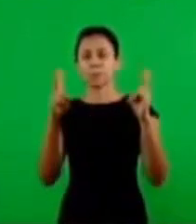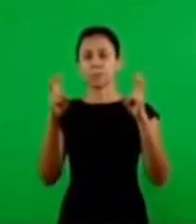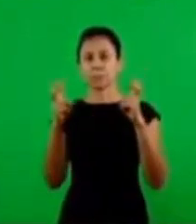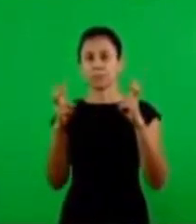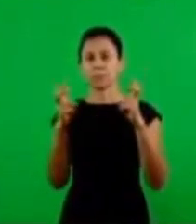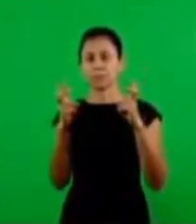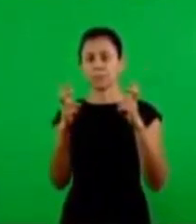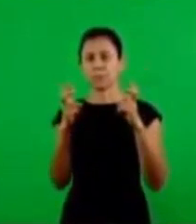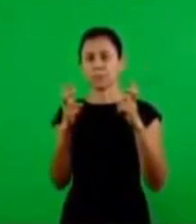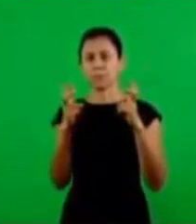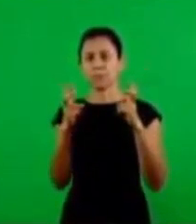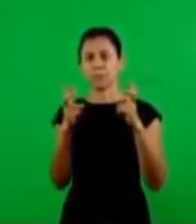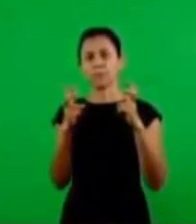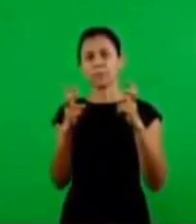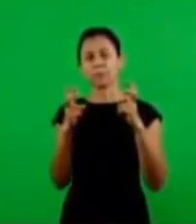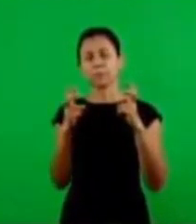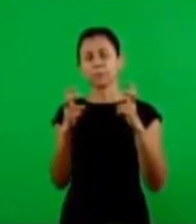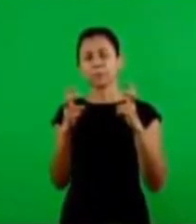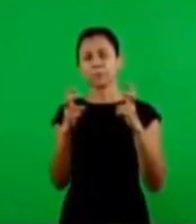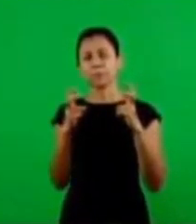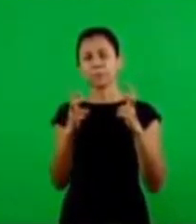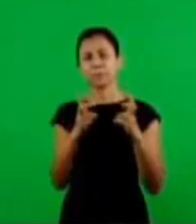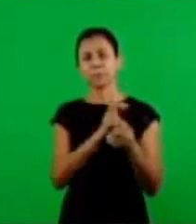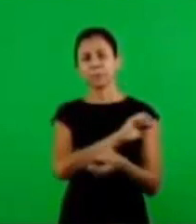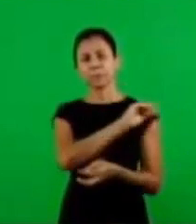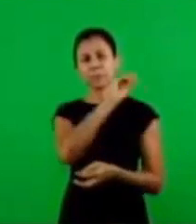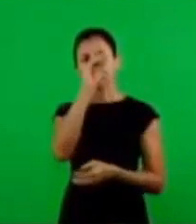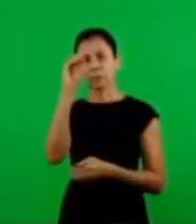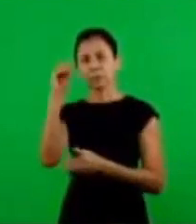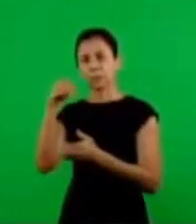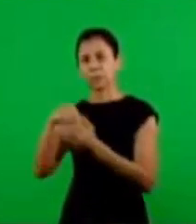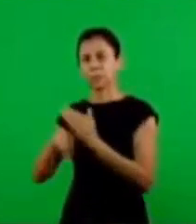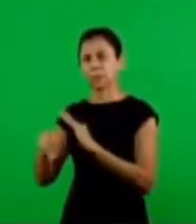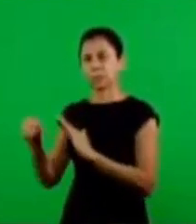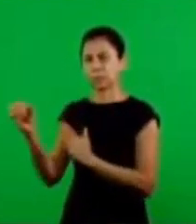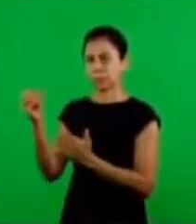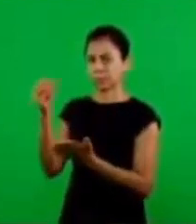we placed now in the new testament